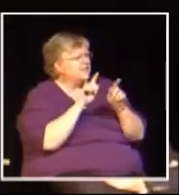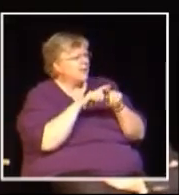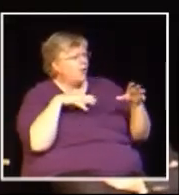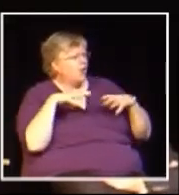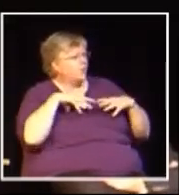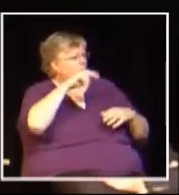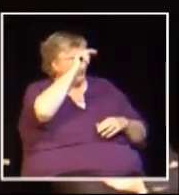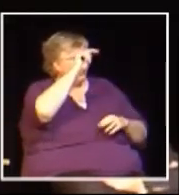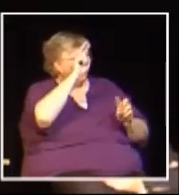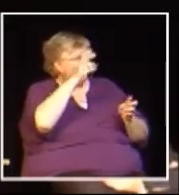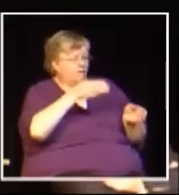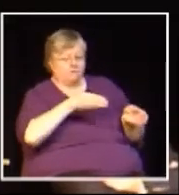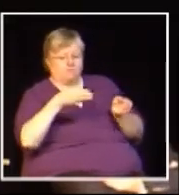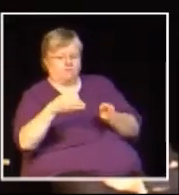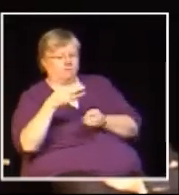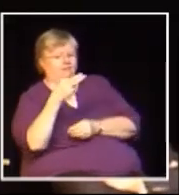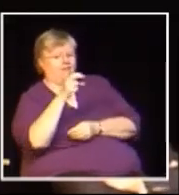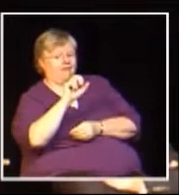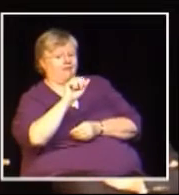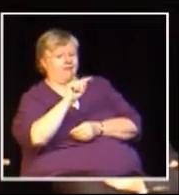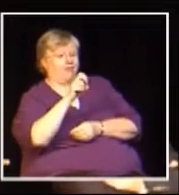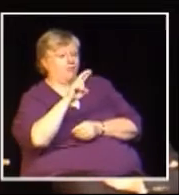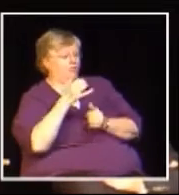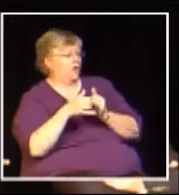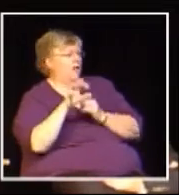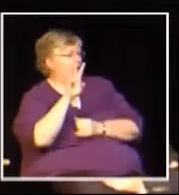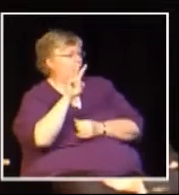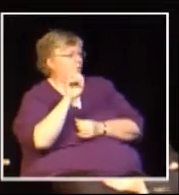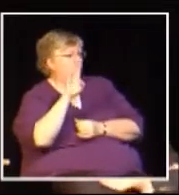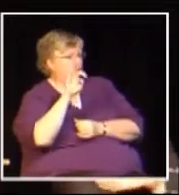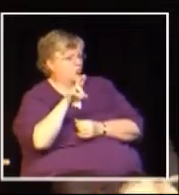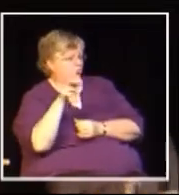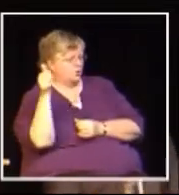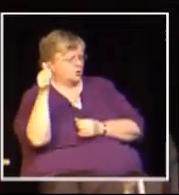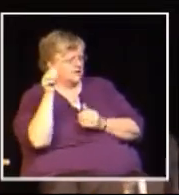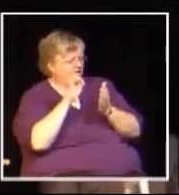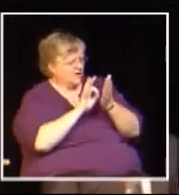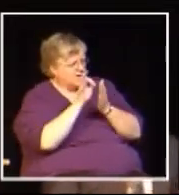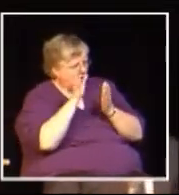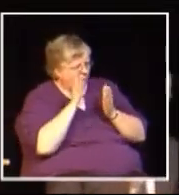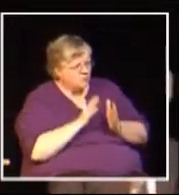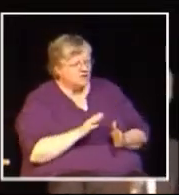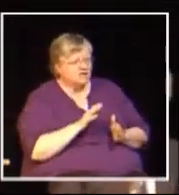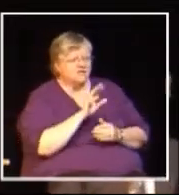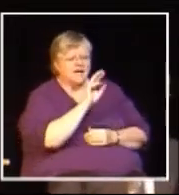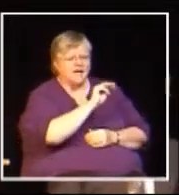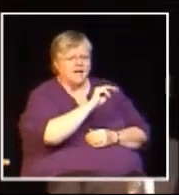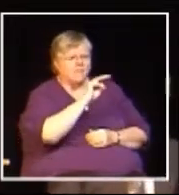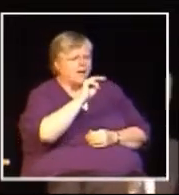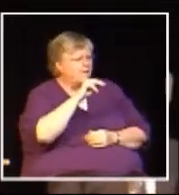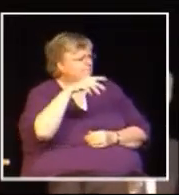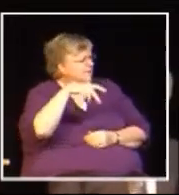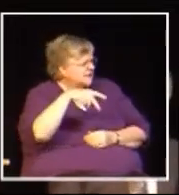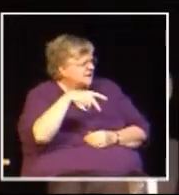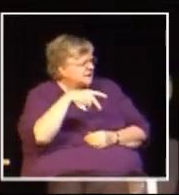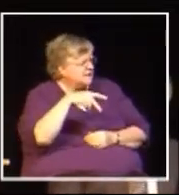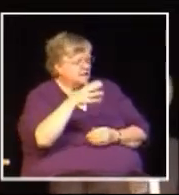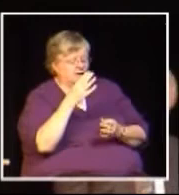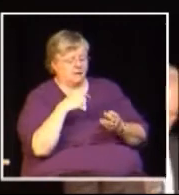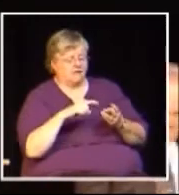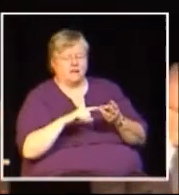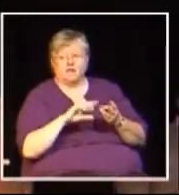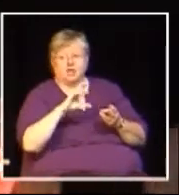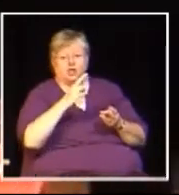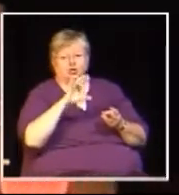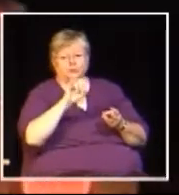At this time, I'd like to introduce the people who will be speaking this evening, representing the Smart Tax Alliance. We